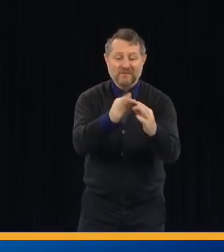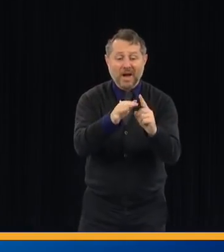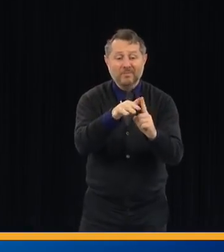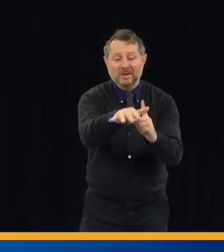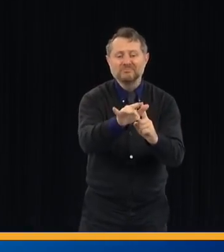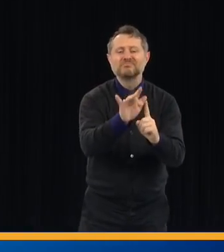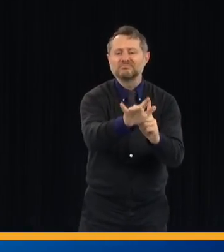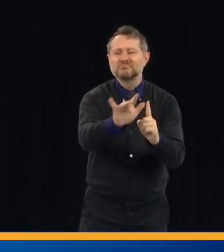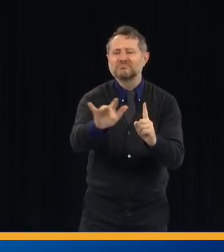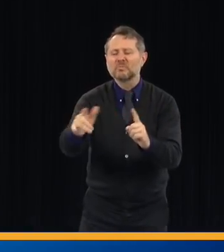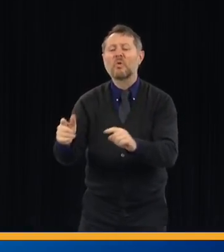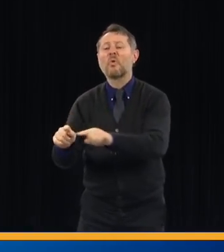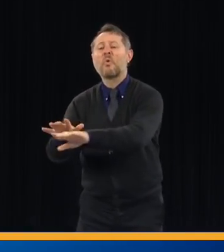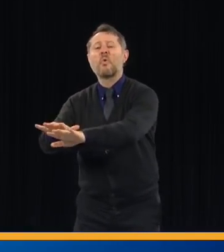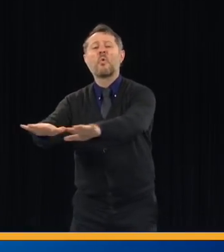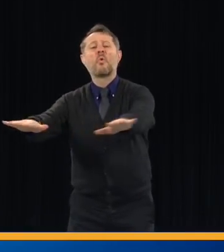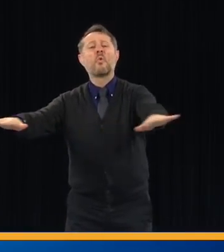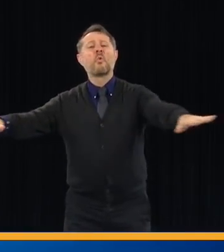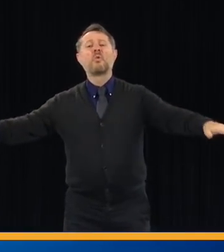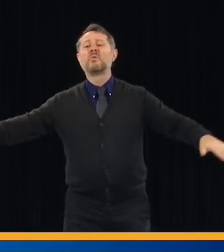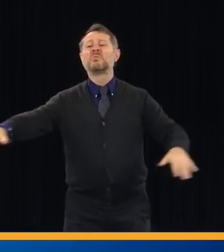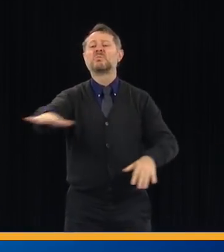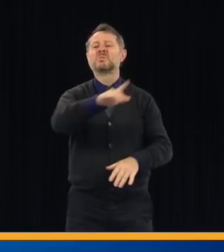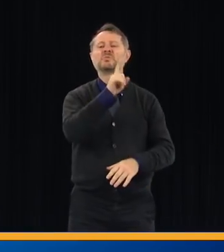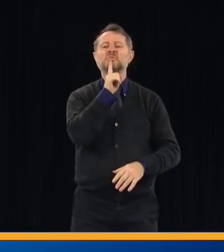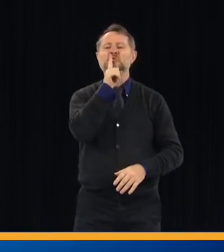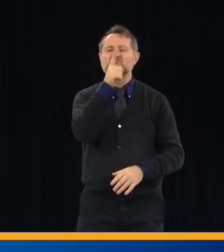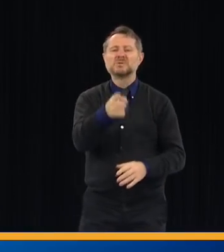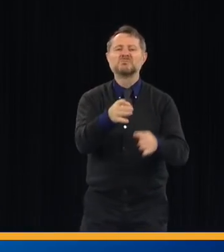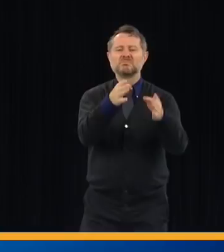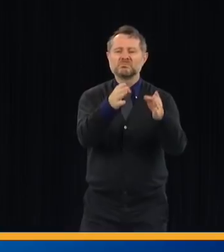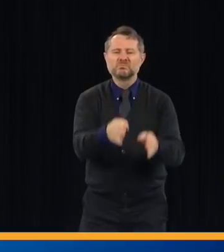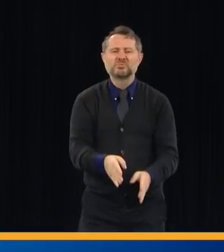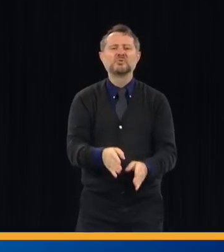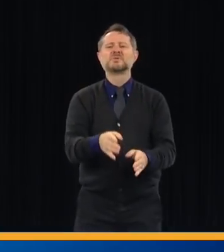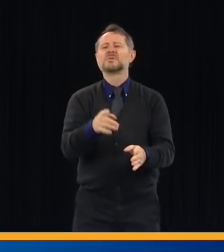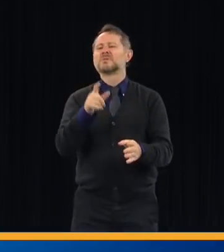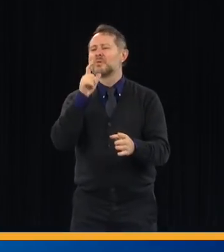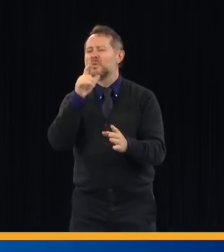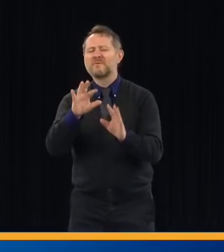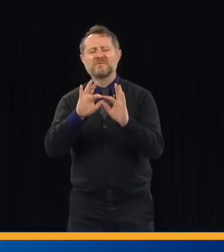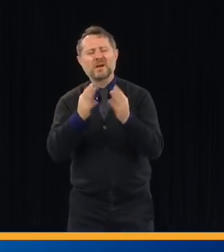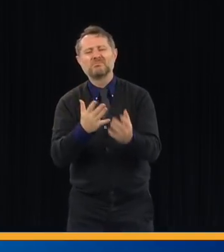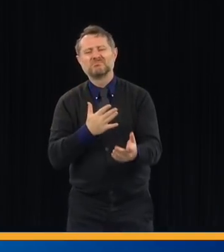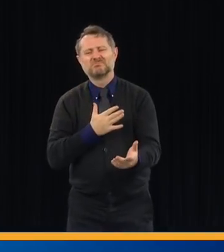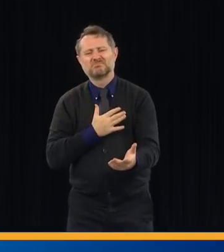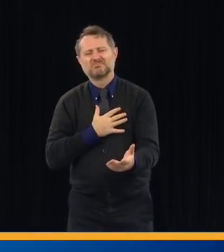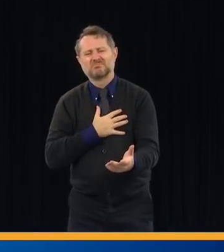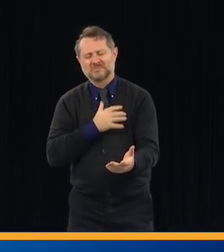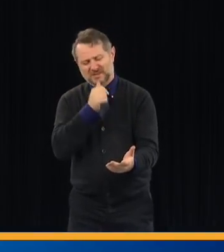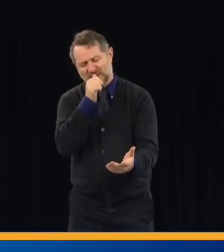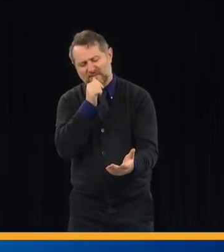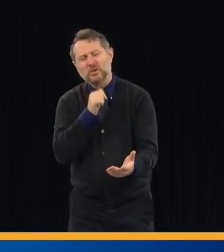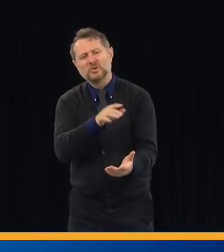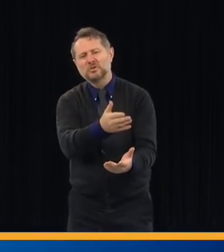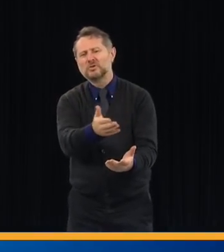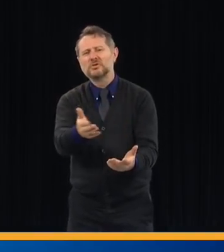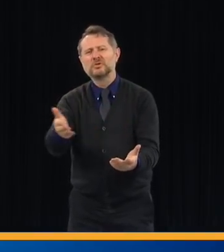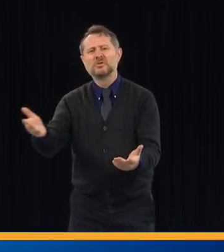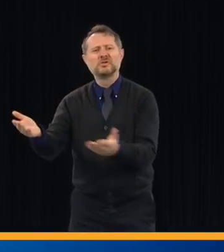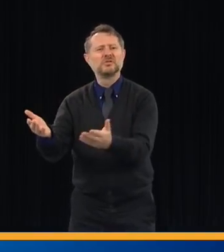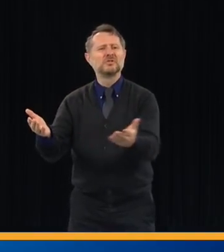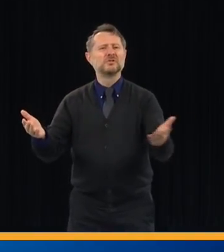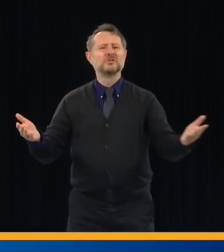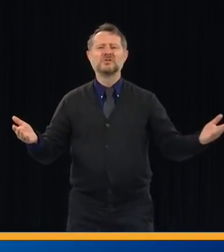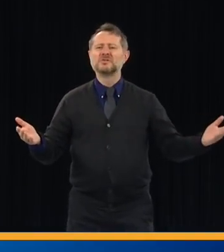is a face and a name and a family that is suffering on this weekend, which for many people in this